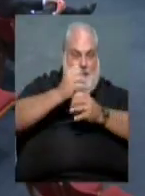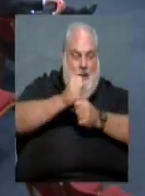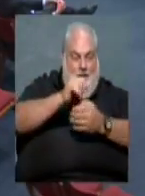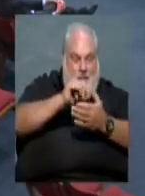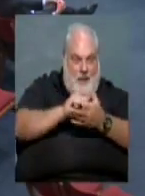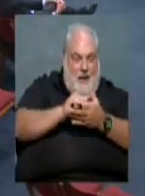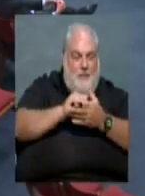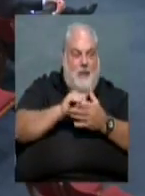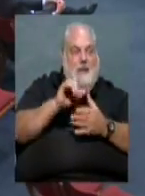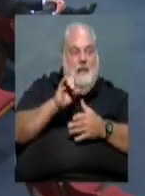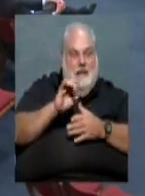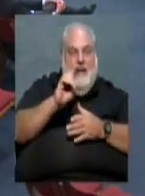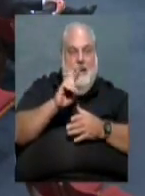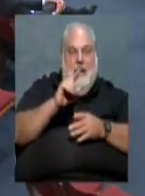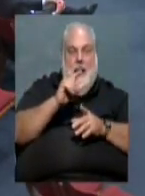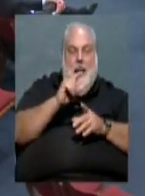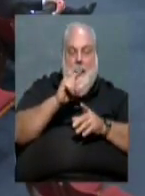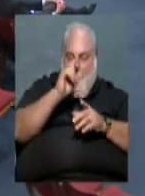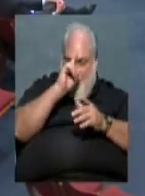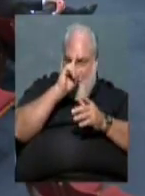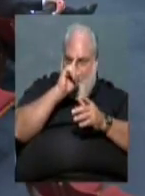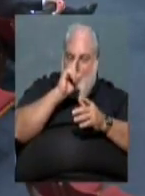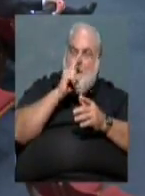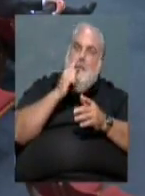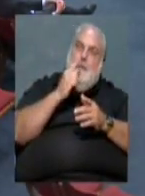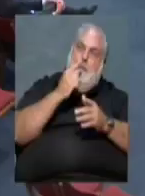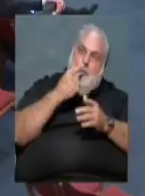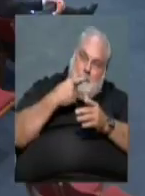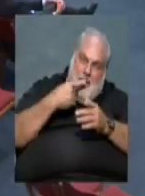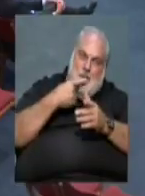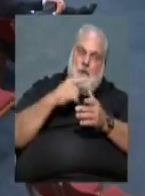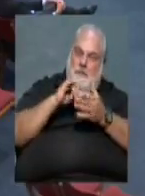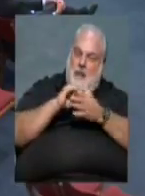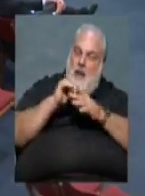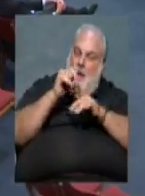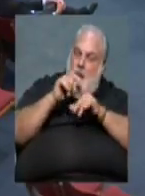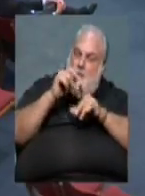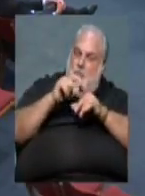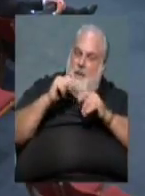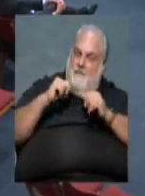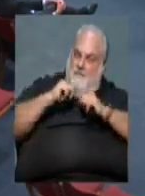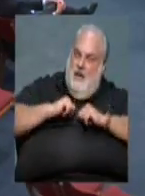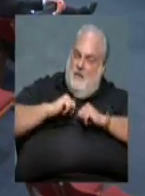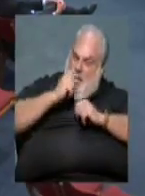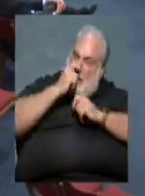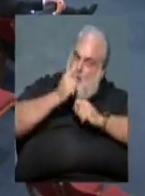they were very much interested in bulletproof vest as well. Super. Thank you.